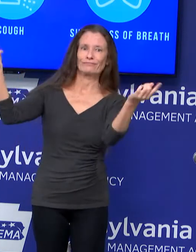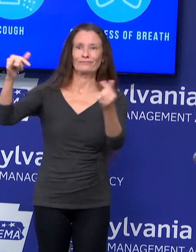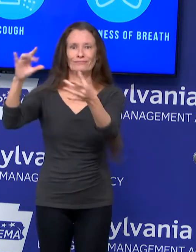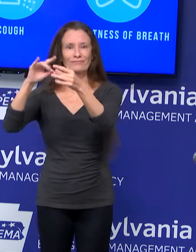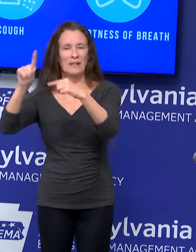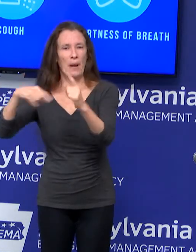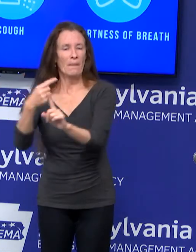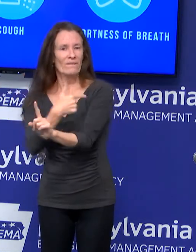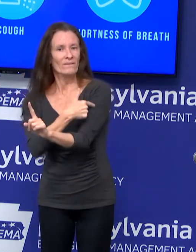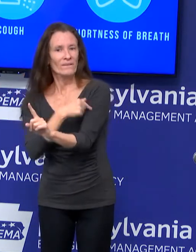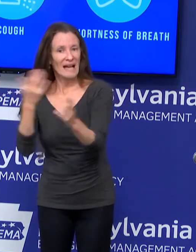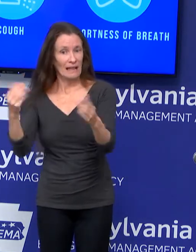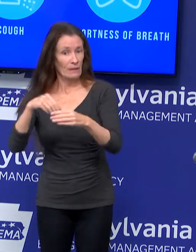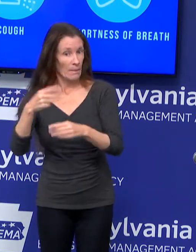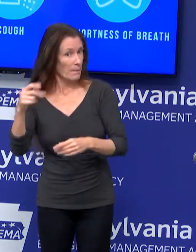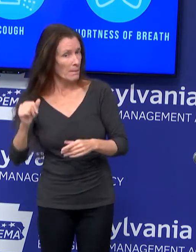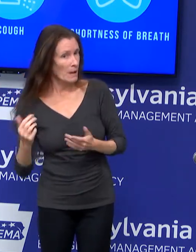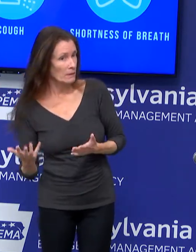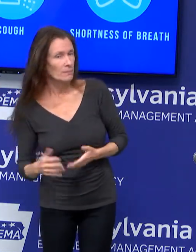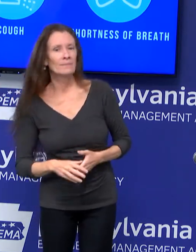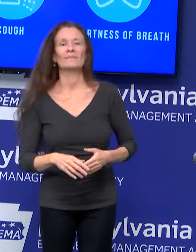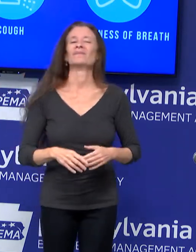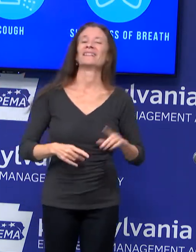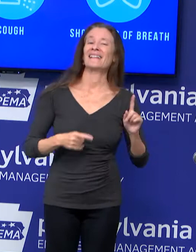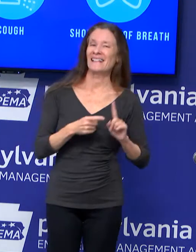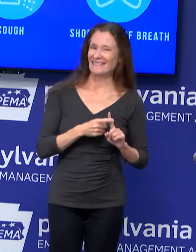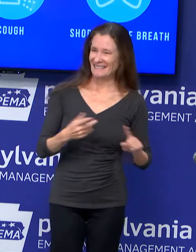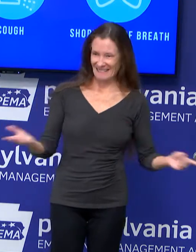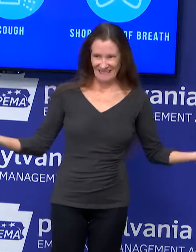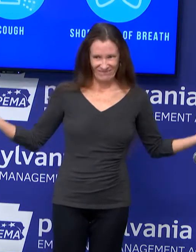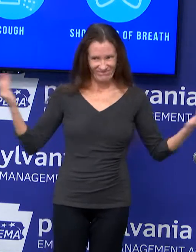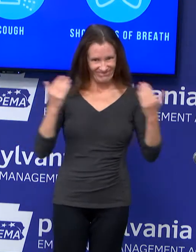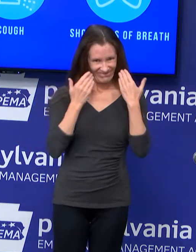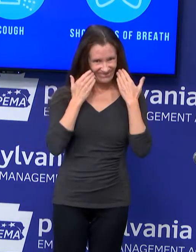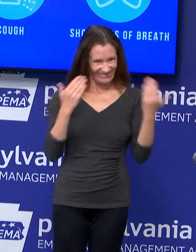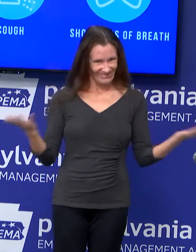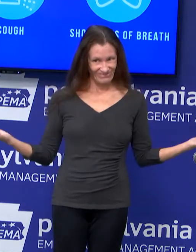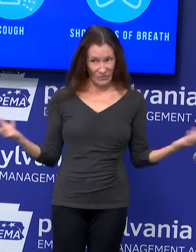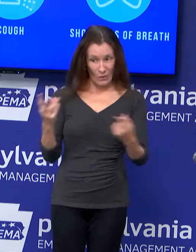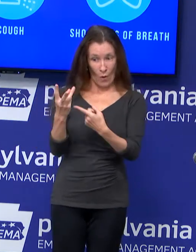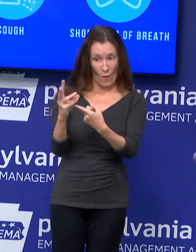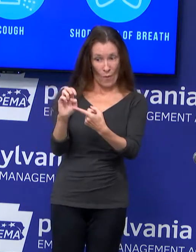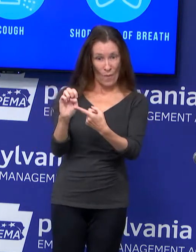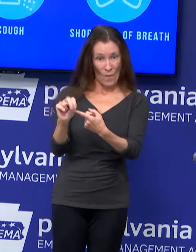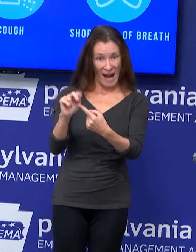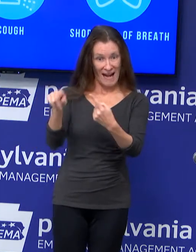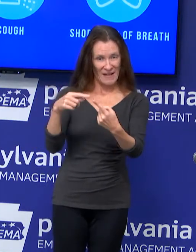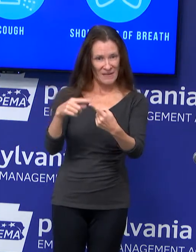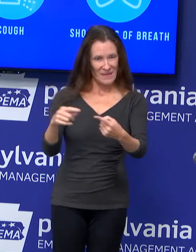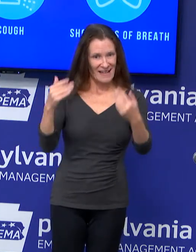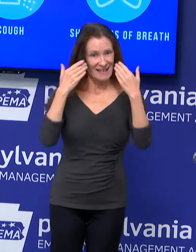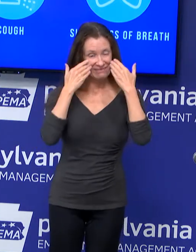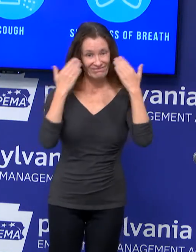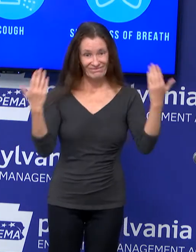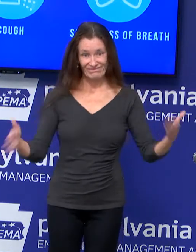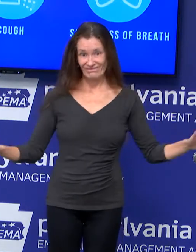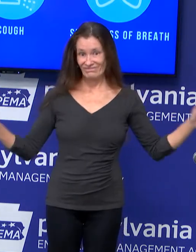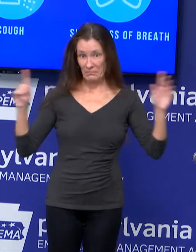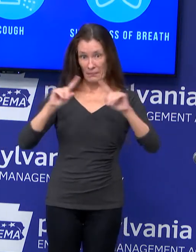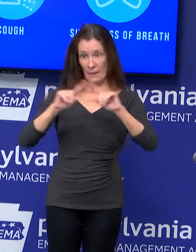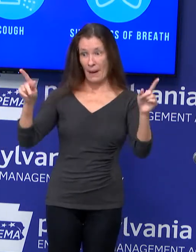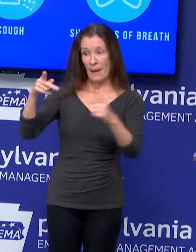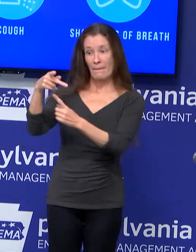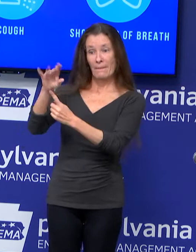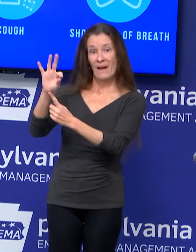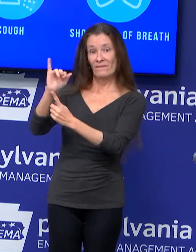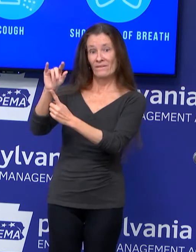Sure. So we don't know exactly when we're going to see it, but it was a very positive announcement from Pfizer that their vaccine has been shown to be very effective. They